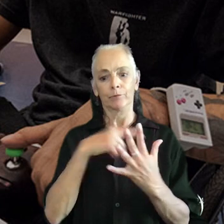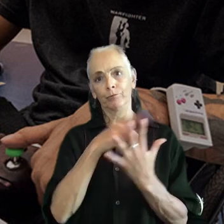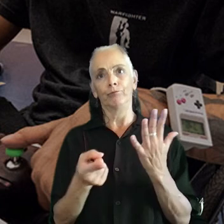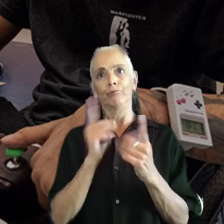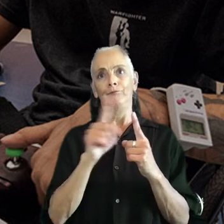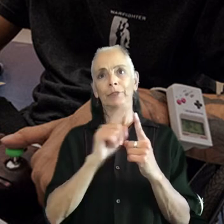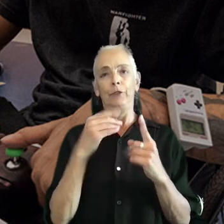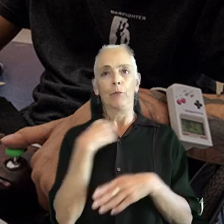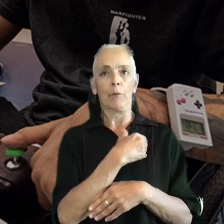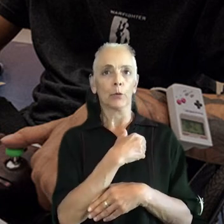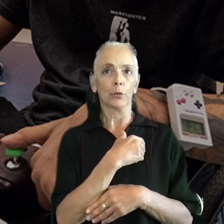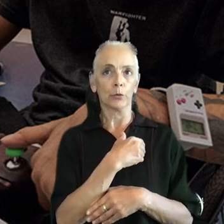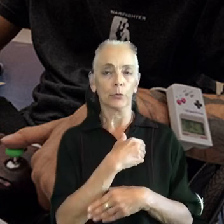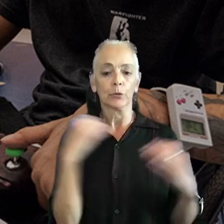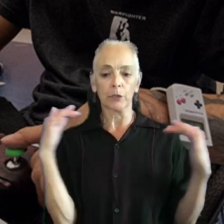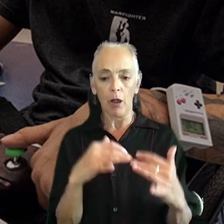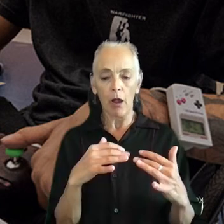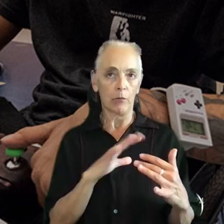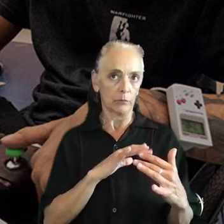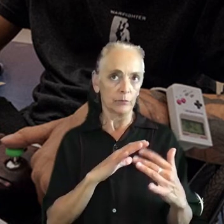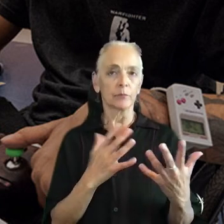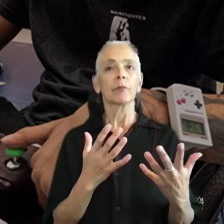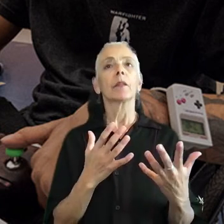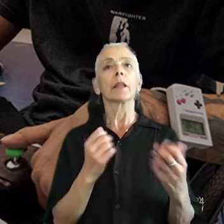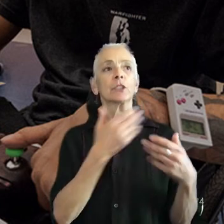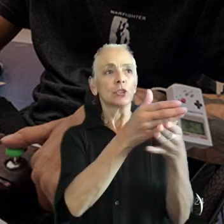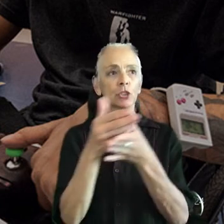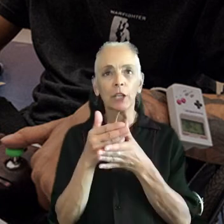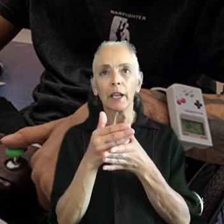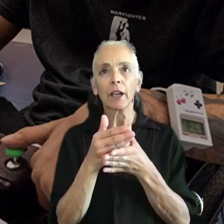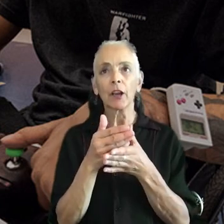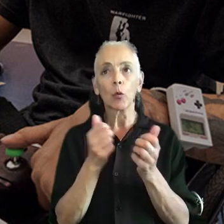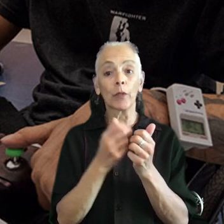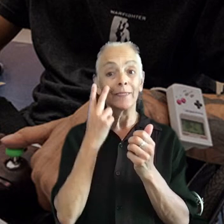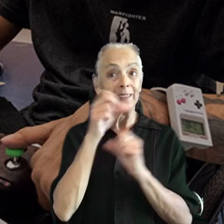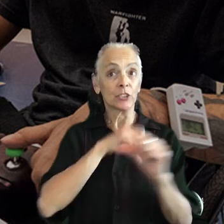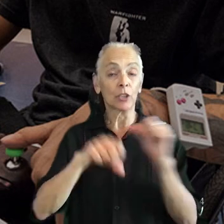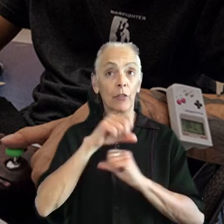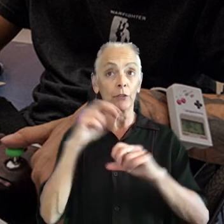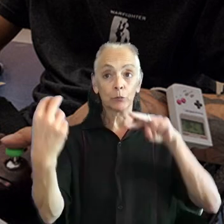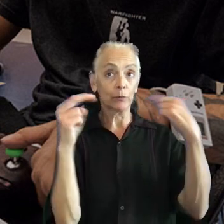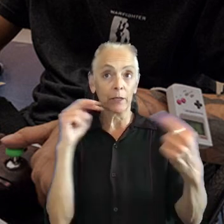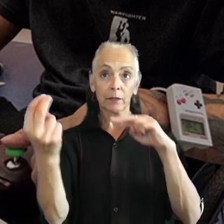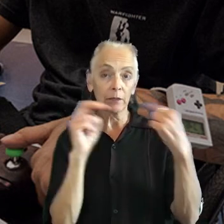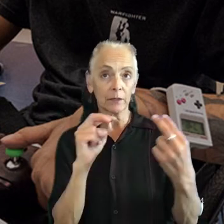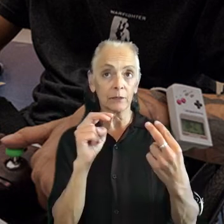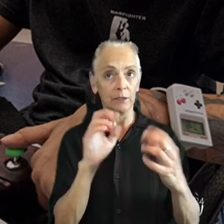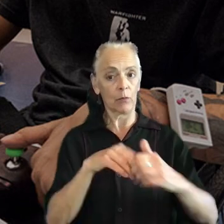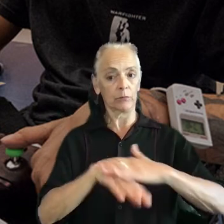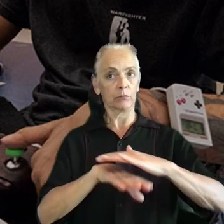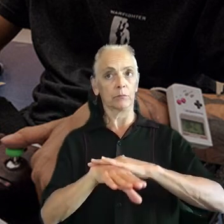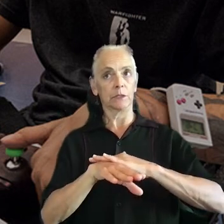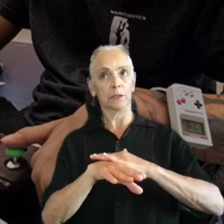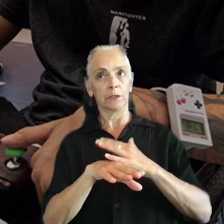attend, both because they get to share in seeing each other's perspectives and how accessibility and accessible